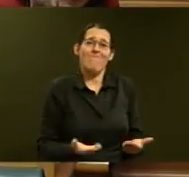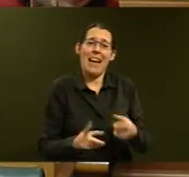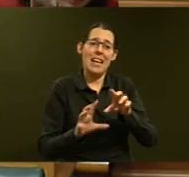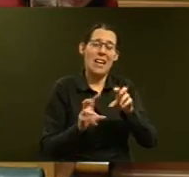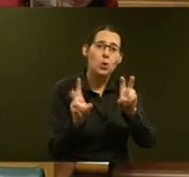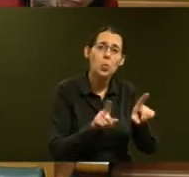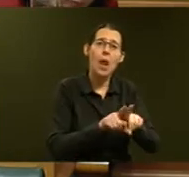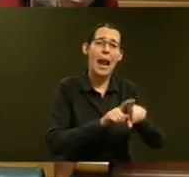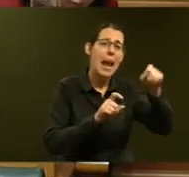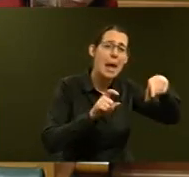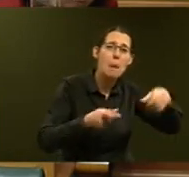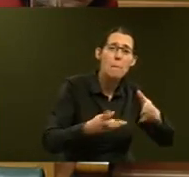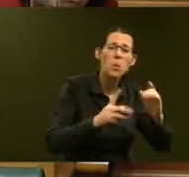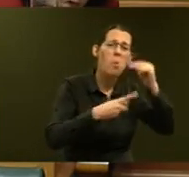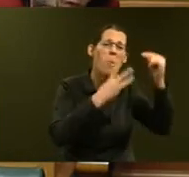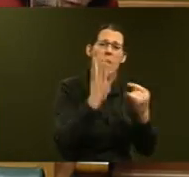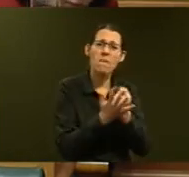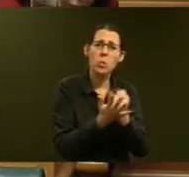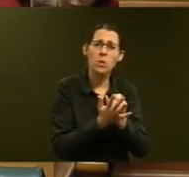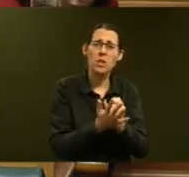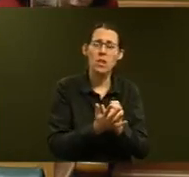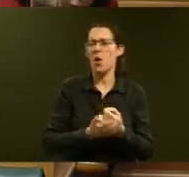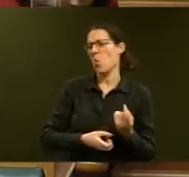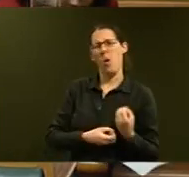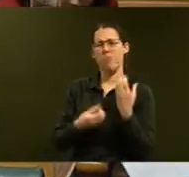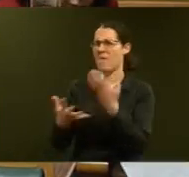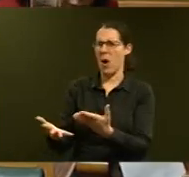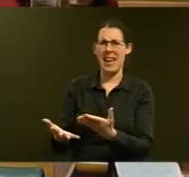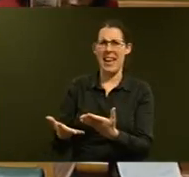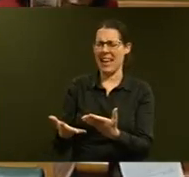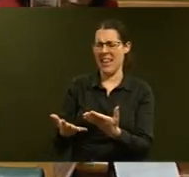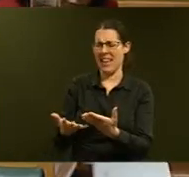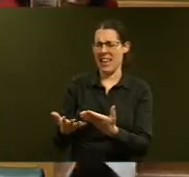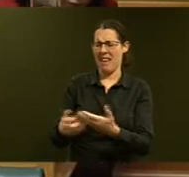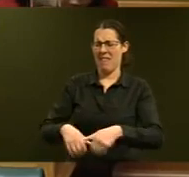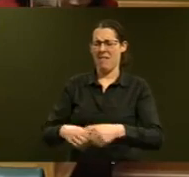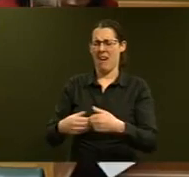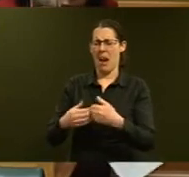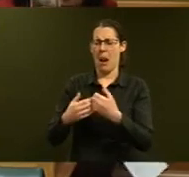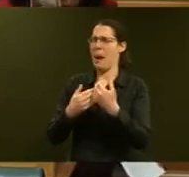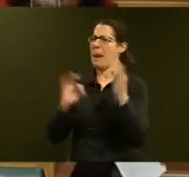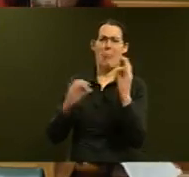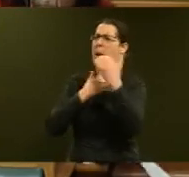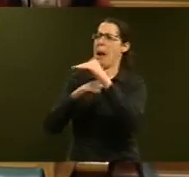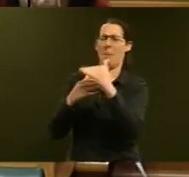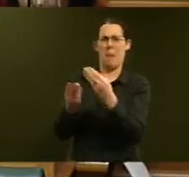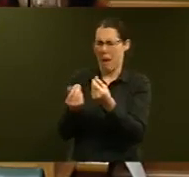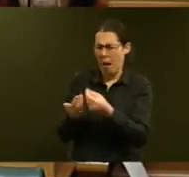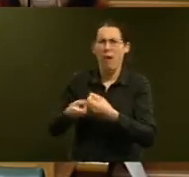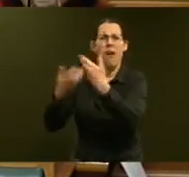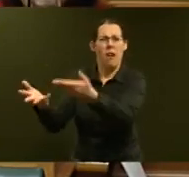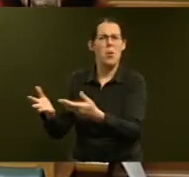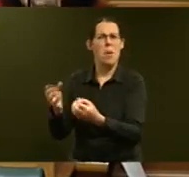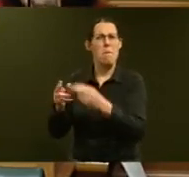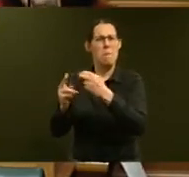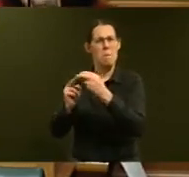We're not providing a blank check to failing developers, but we are incentivising, we are incentivising the